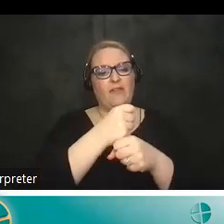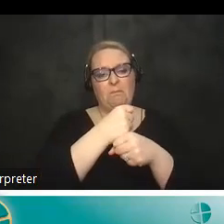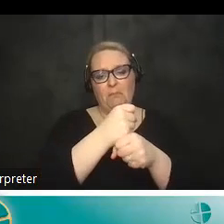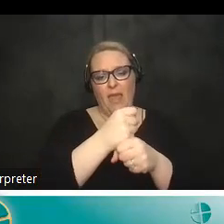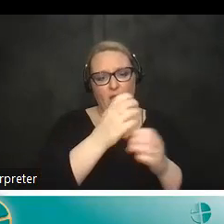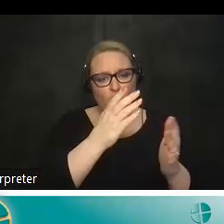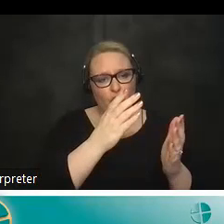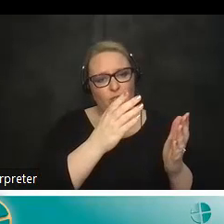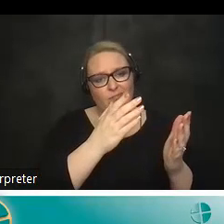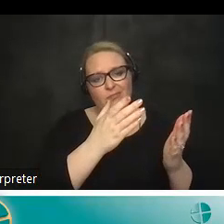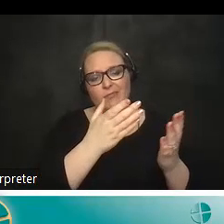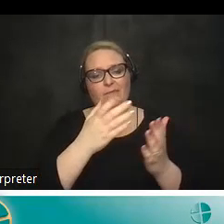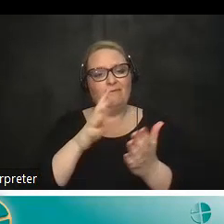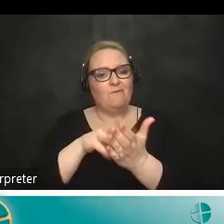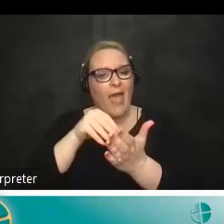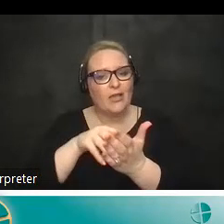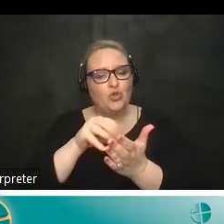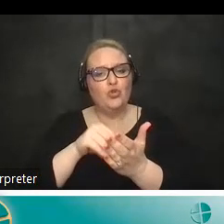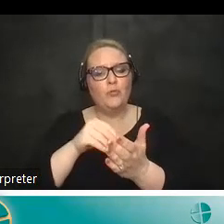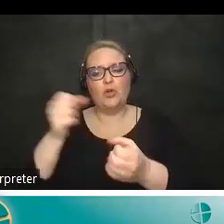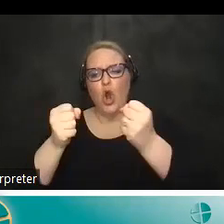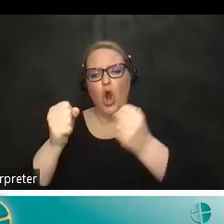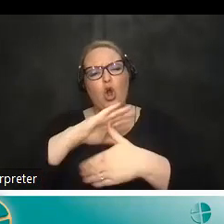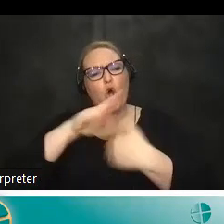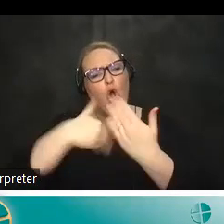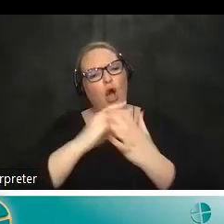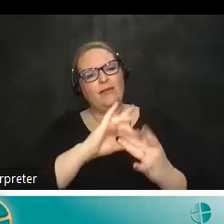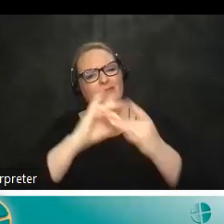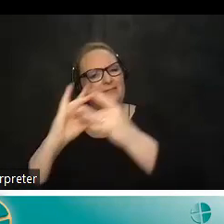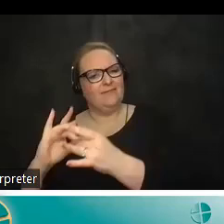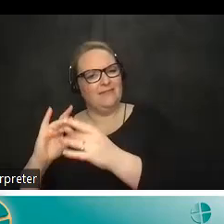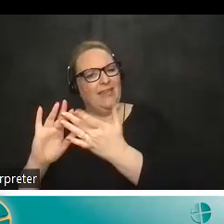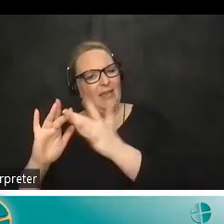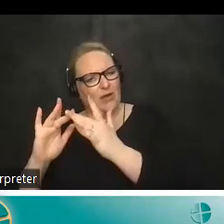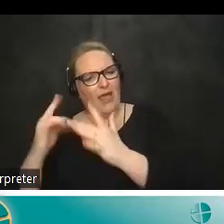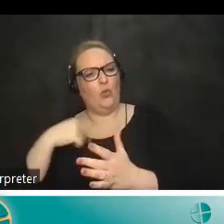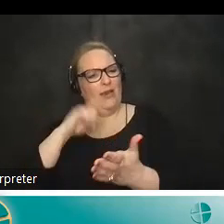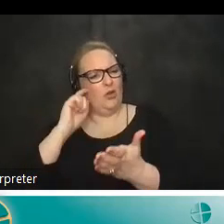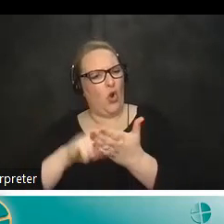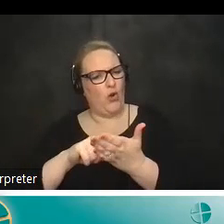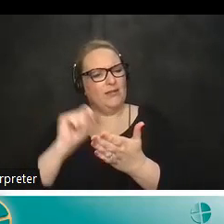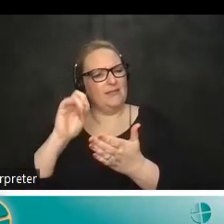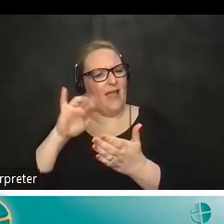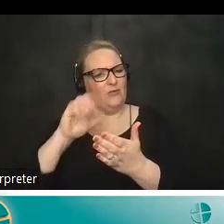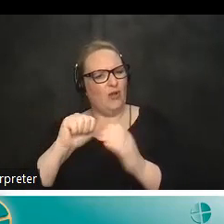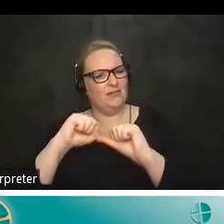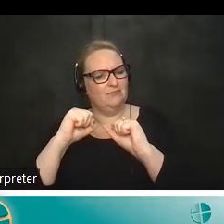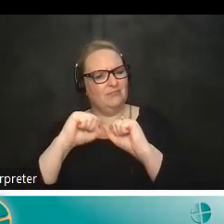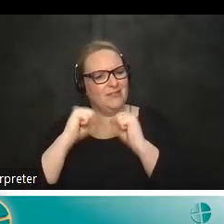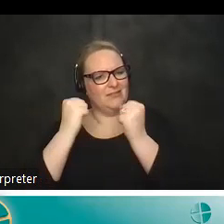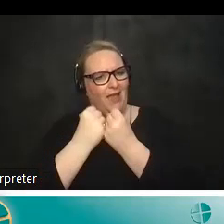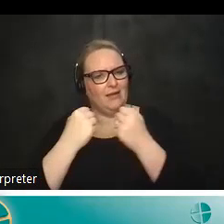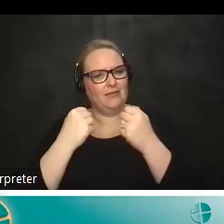to your car is connected to the internet and i think we're seeing that same theme show itself at the tetra society where more and more